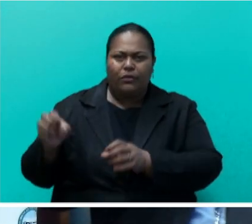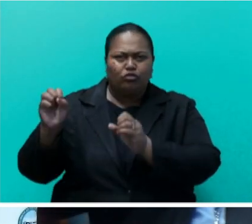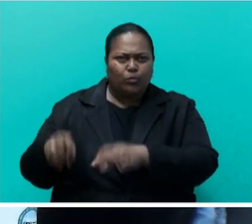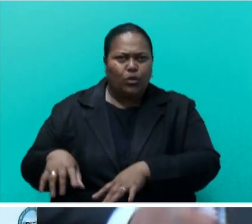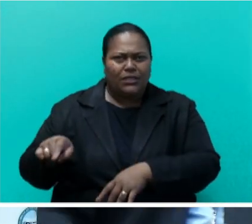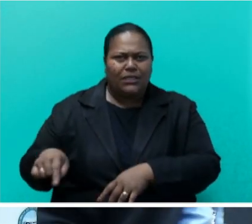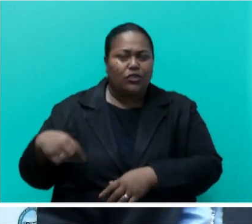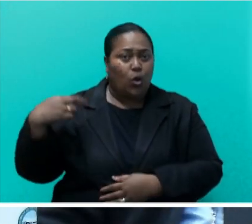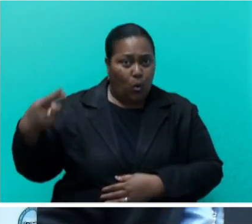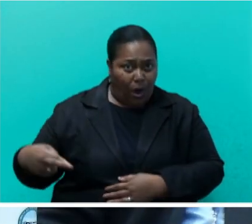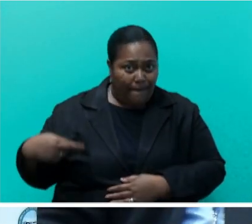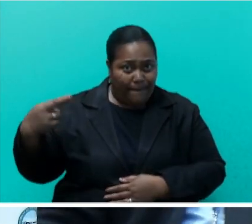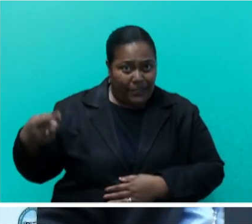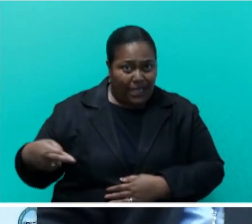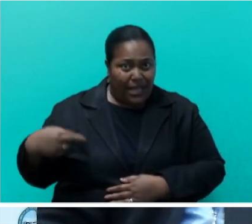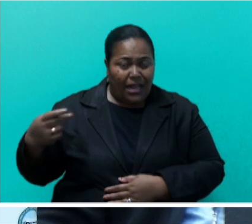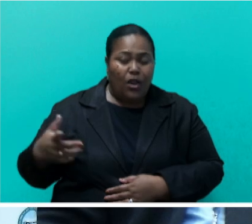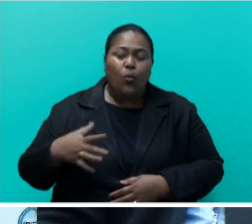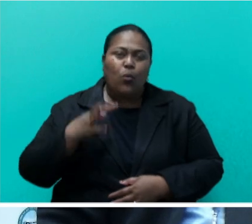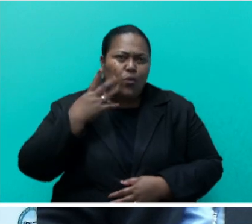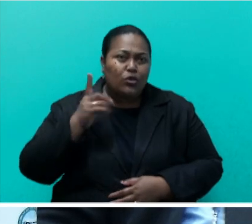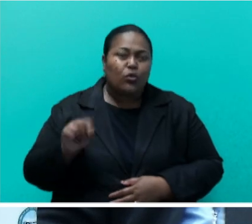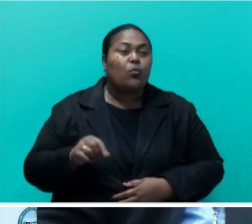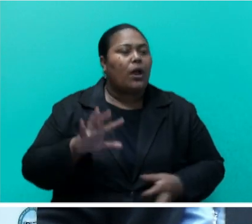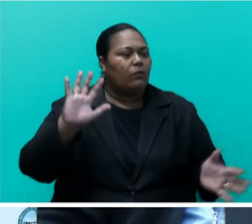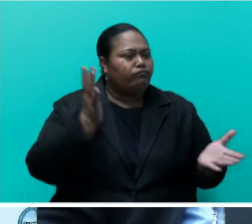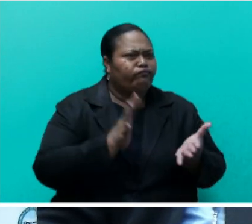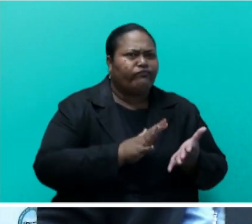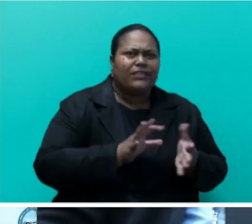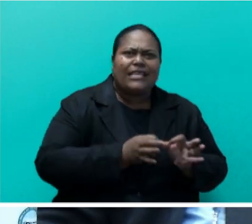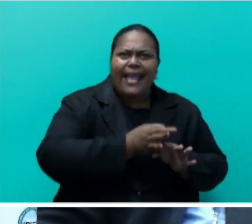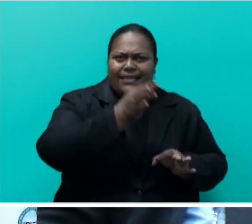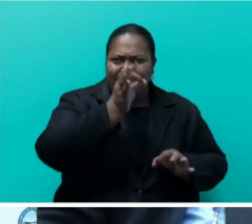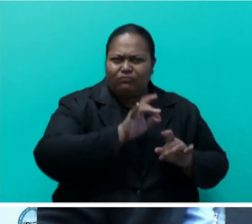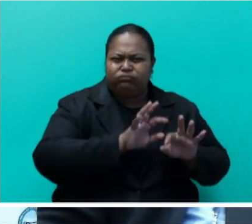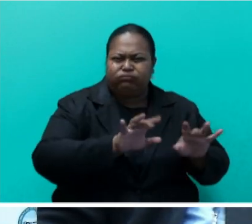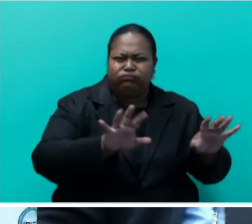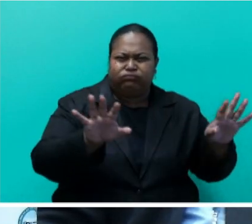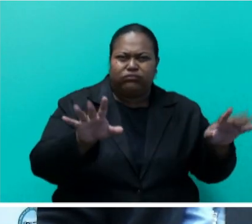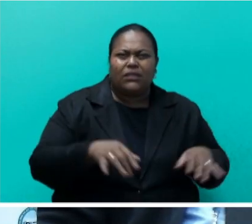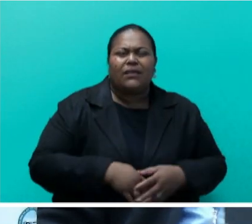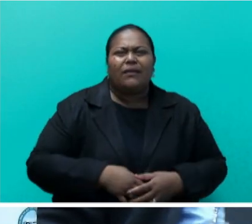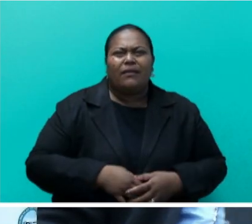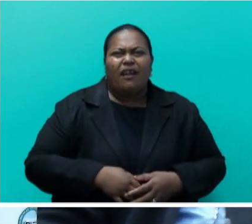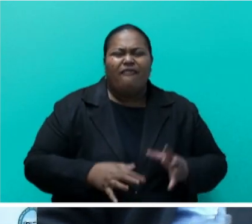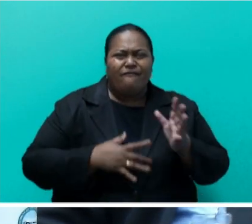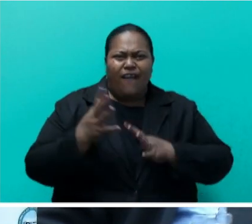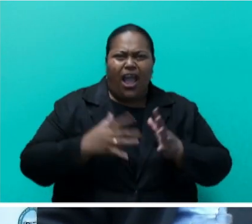waste management practices will reduce greenhouse emissions from decomposing waste and dump fires,